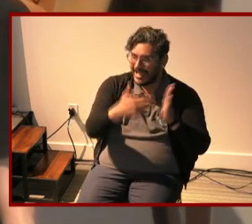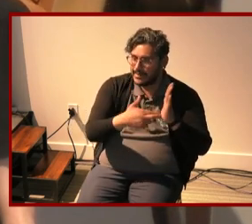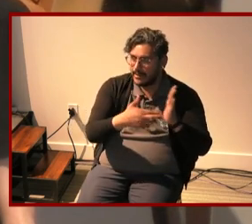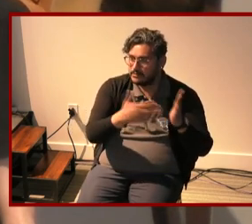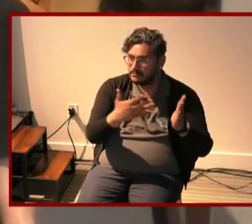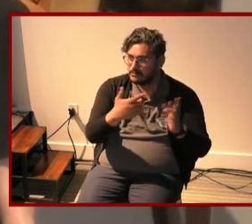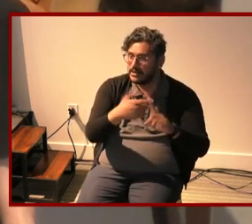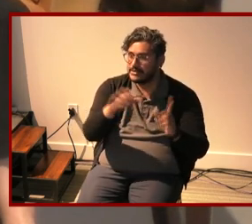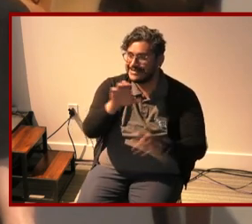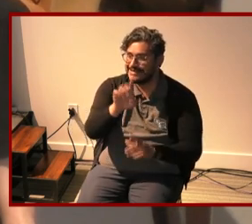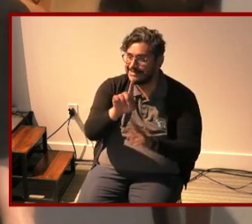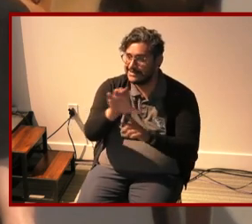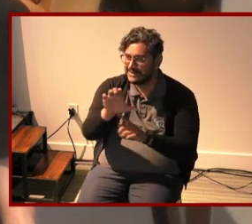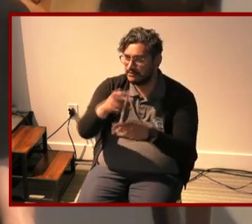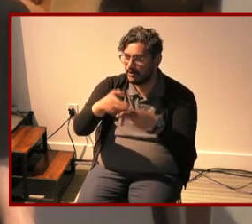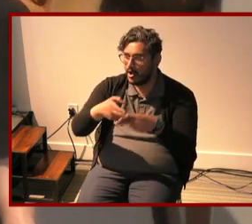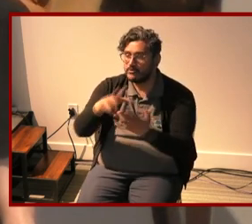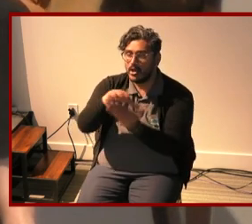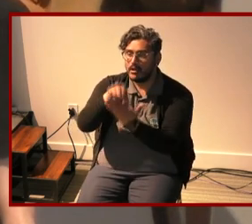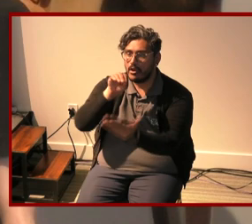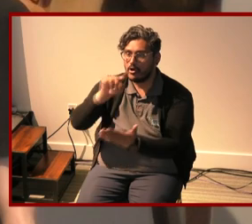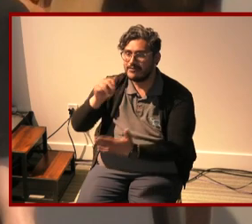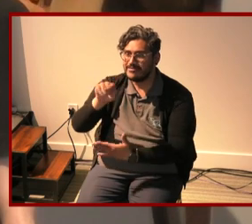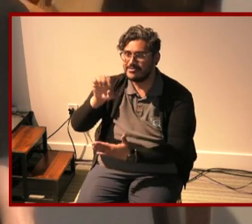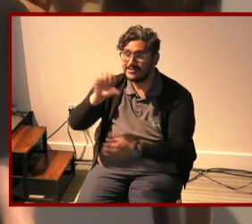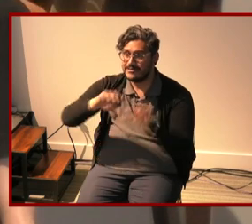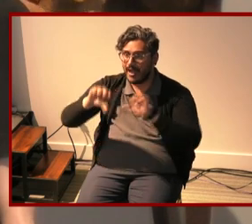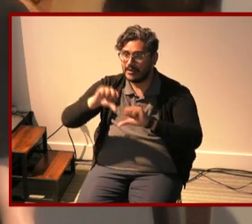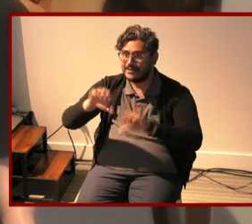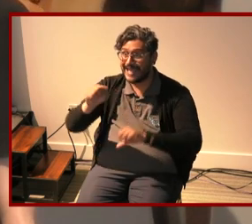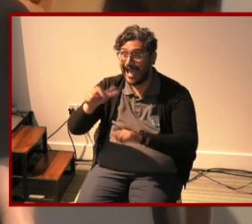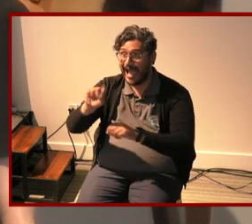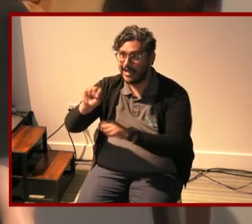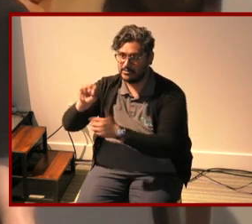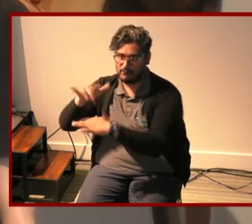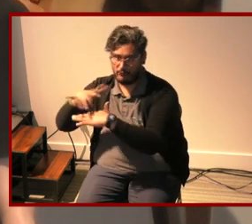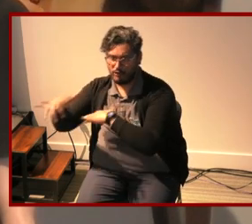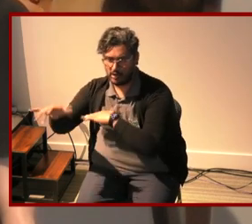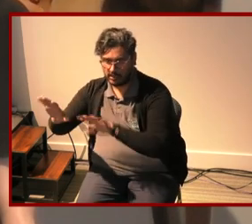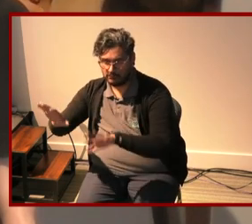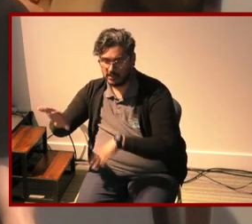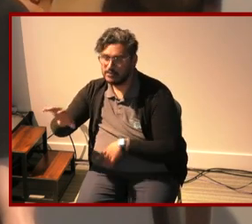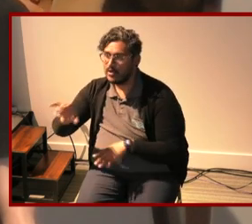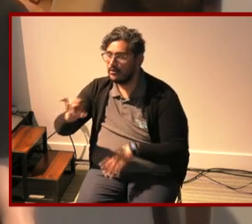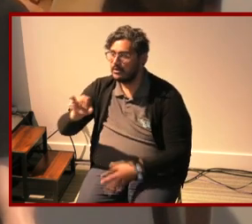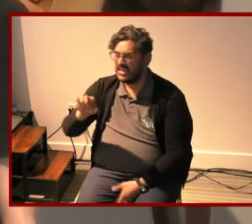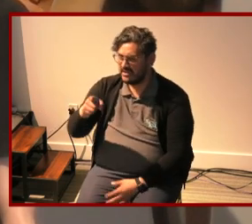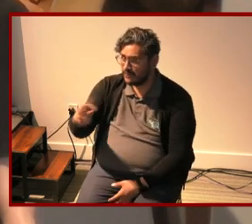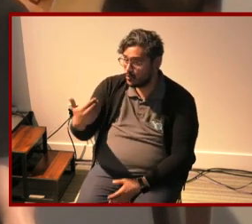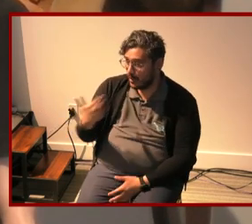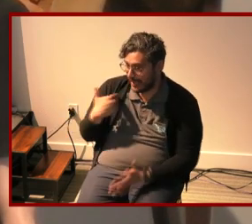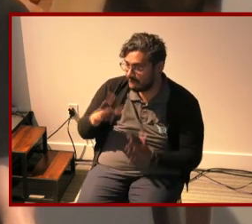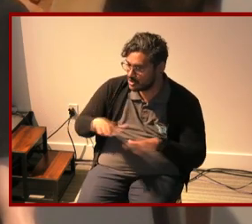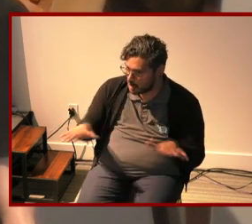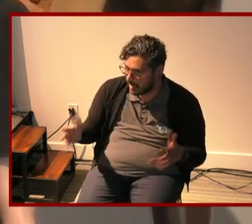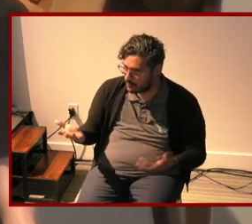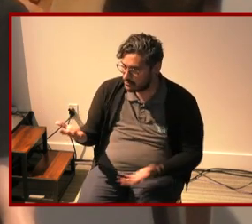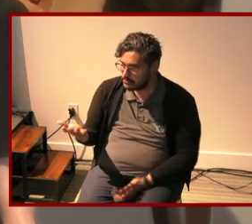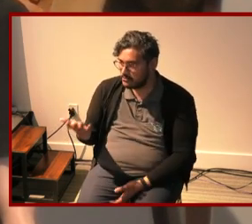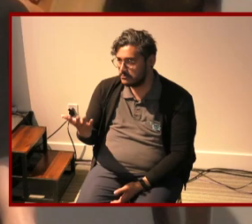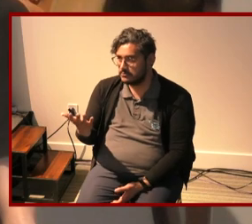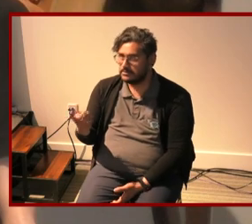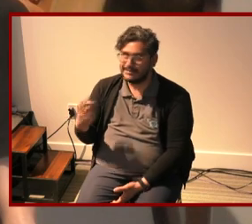project called learn the signs act early which is this um if you have had a parent if you have had a child um